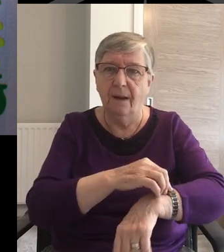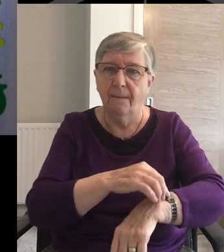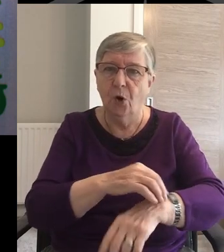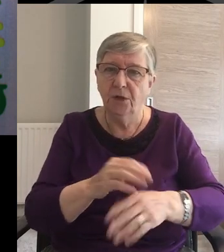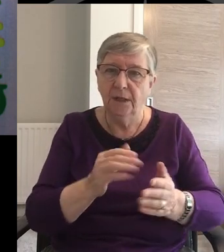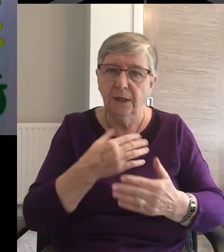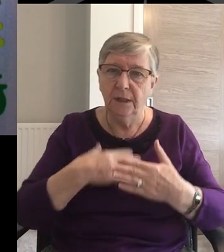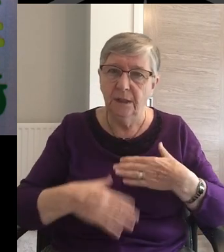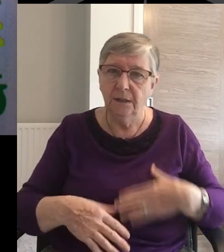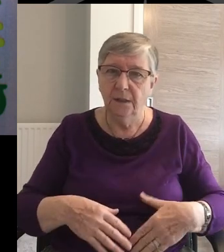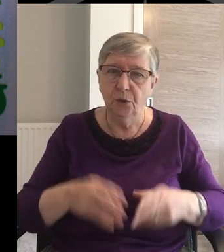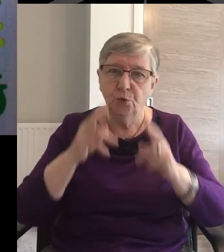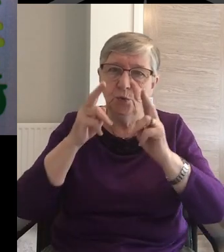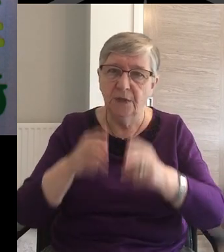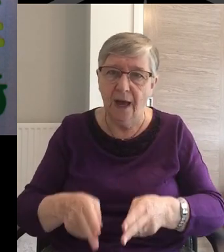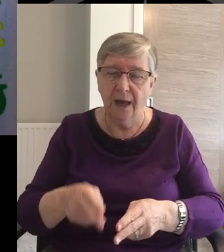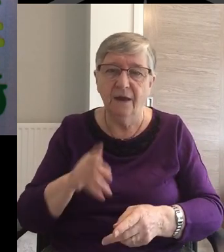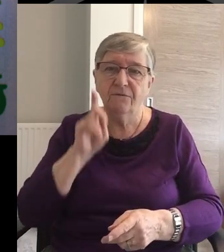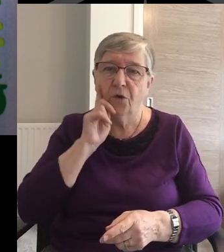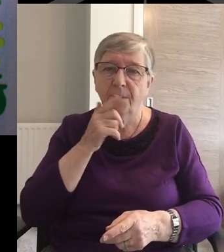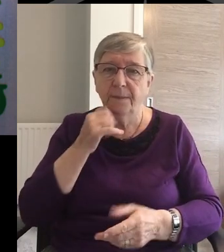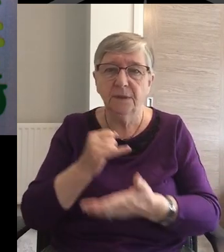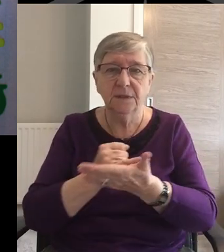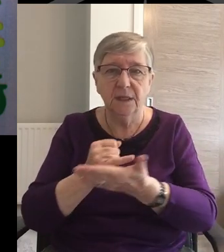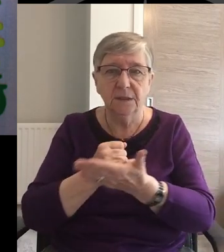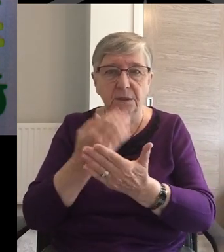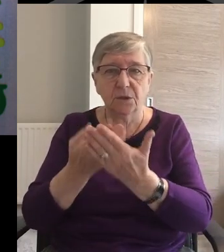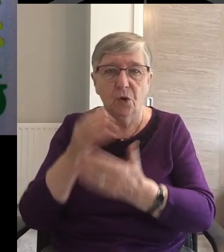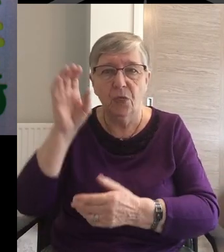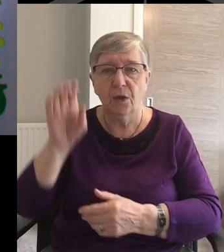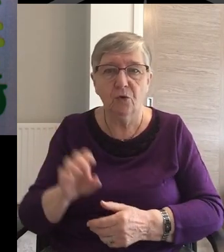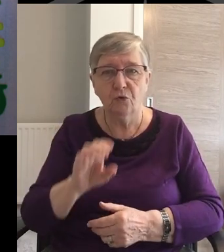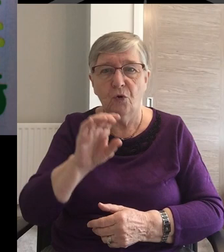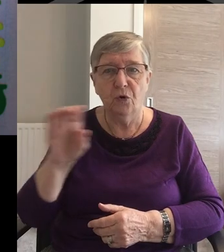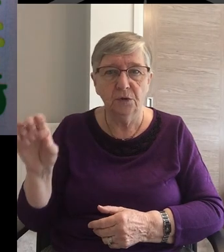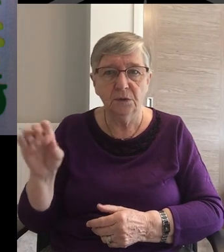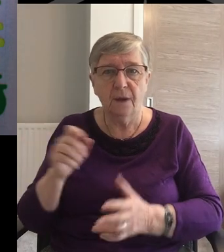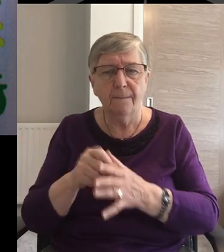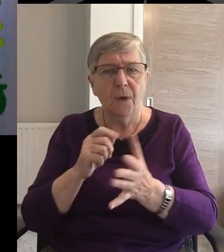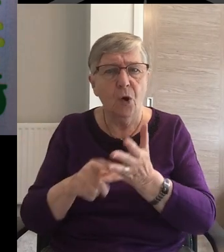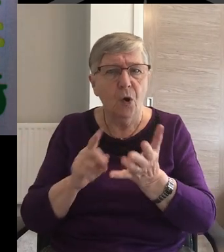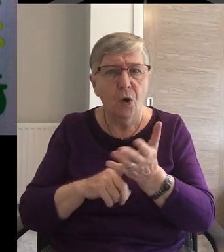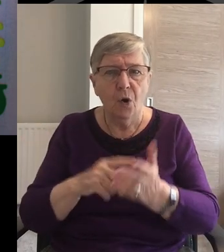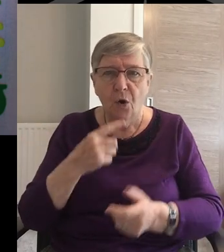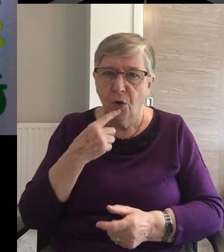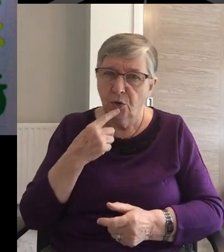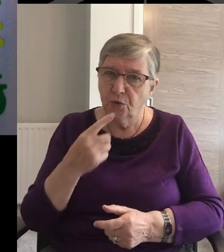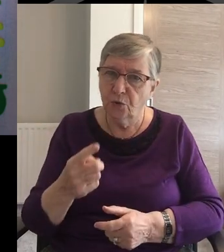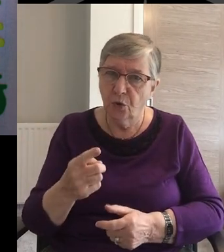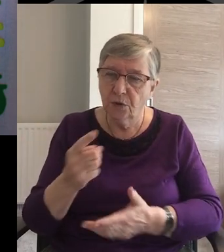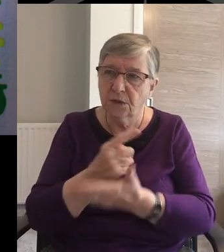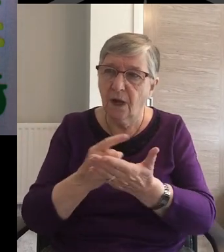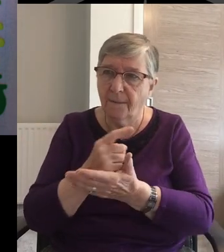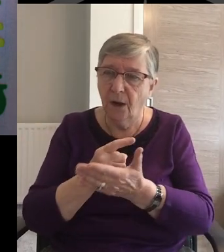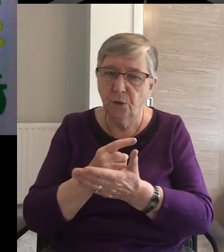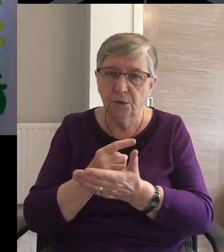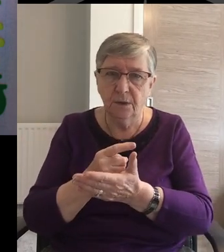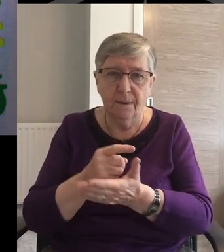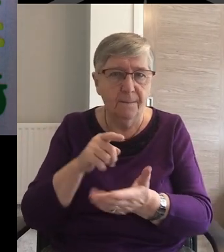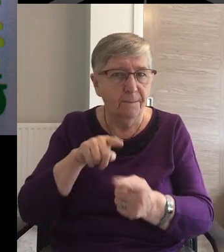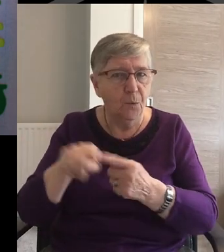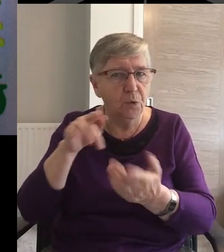men's sins On the cross Paul underlines here The beating heart Of the gospel itself